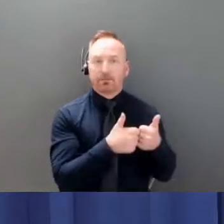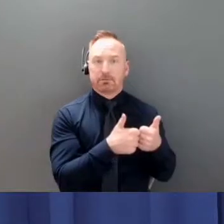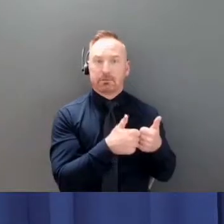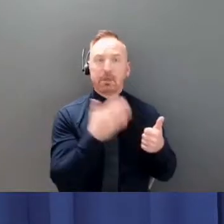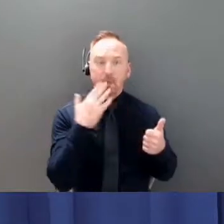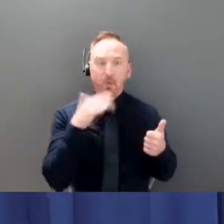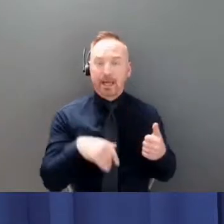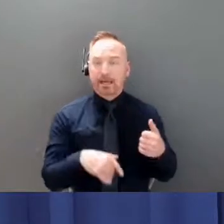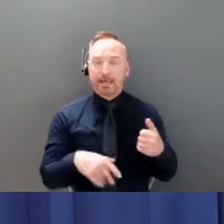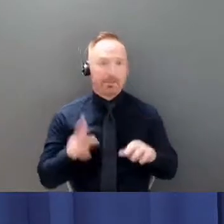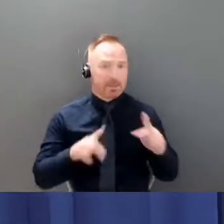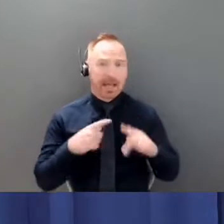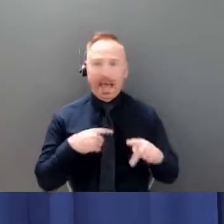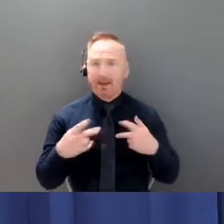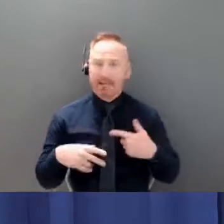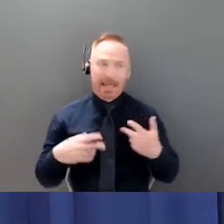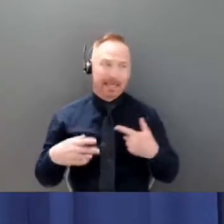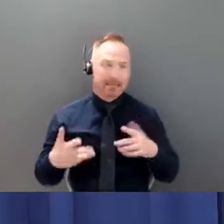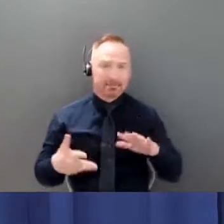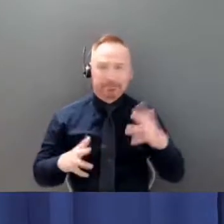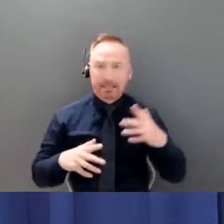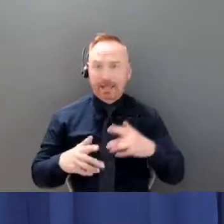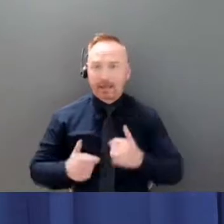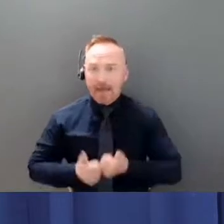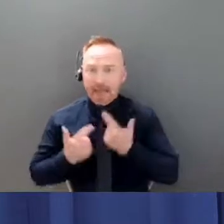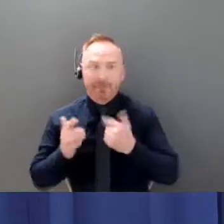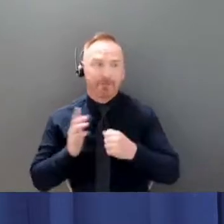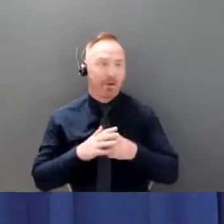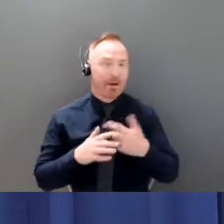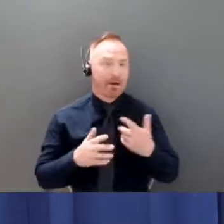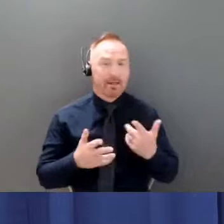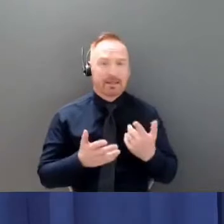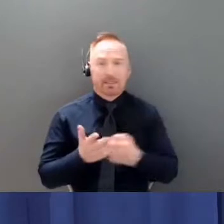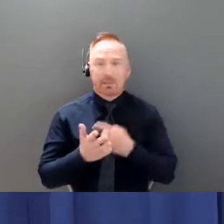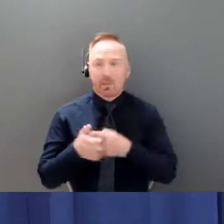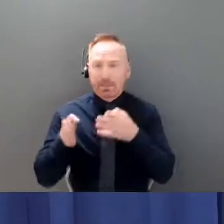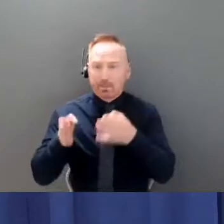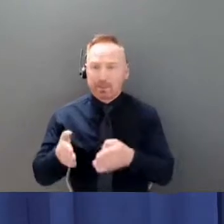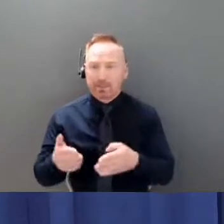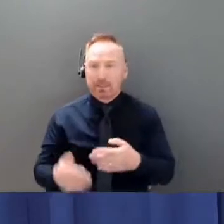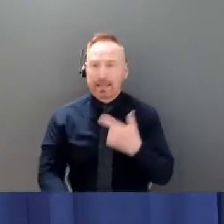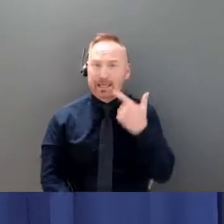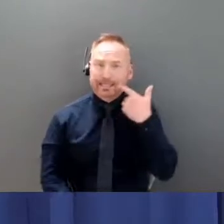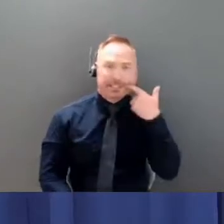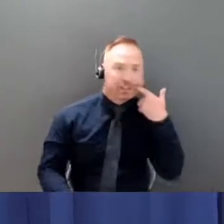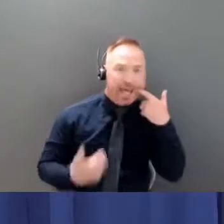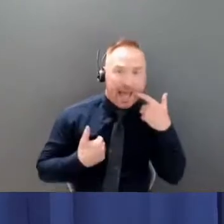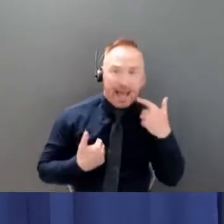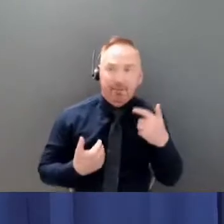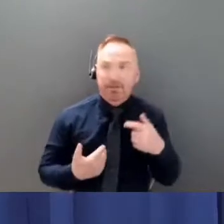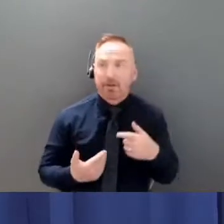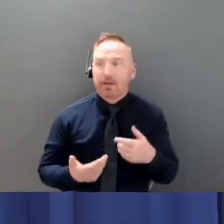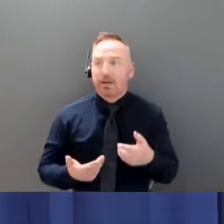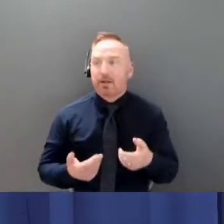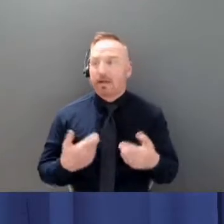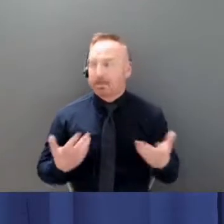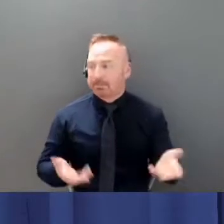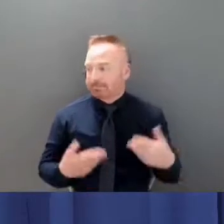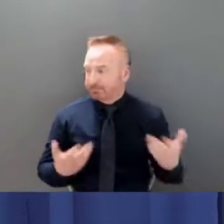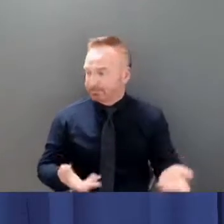lives if they have um if they have addictions if uh if if they have um